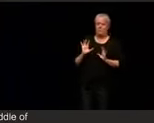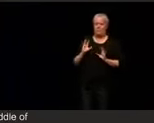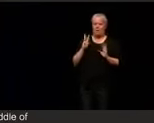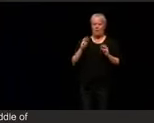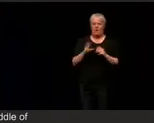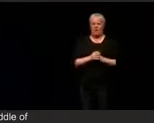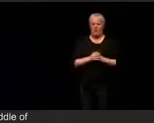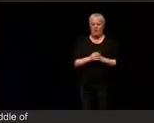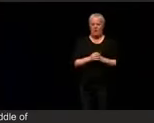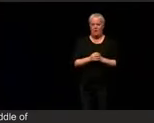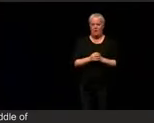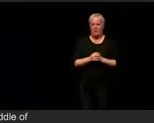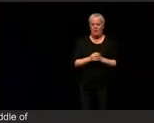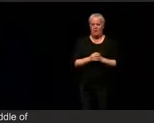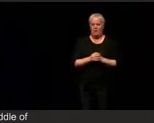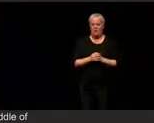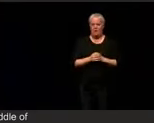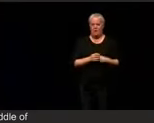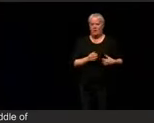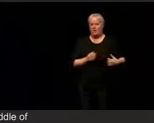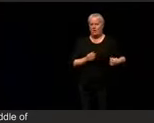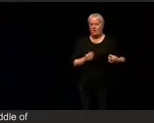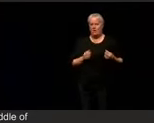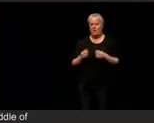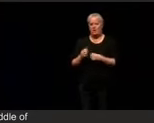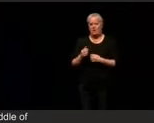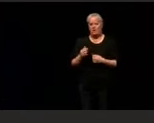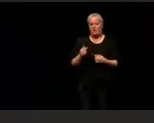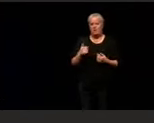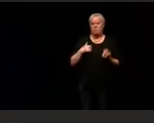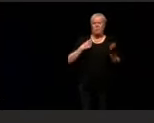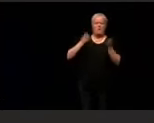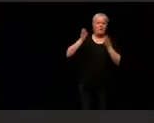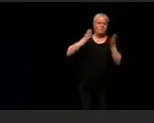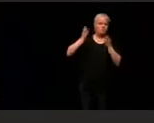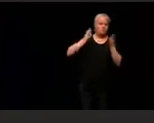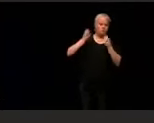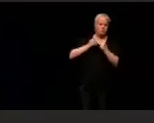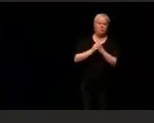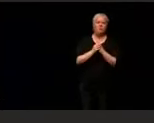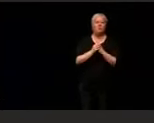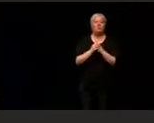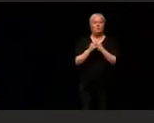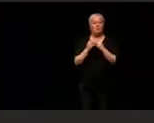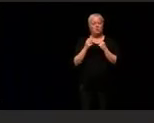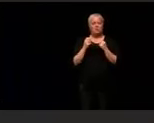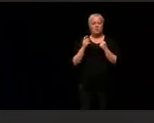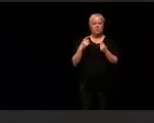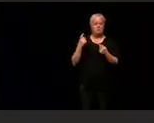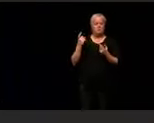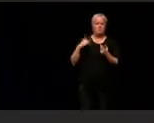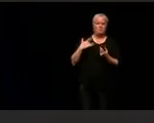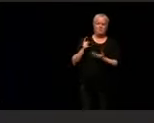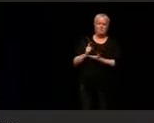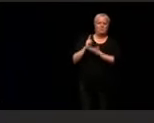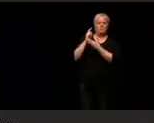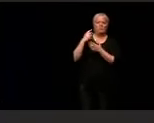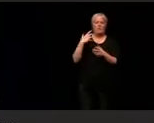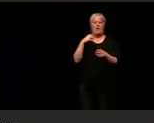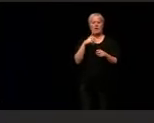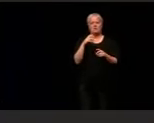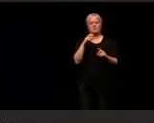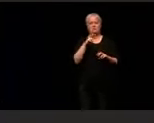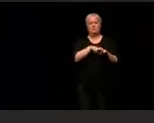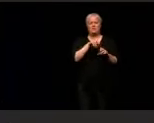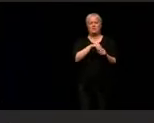the House Democratic Caucus, the privilege of serving in leadership. That makes me the number five in the House. I was seated in the leadership section.